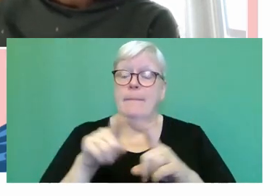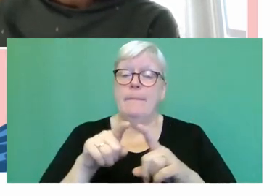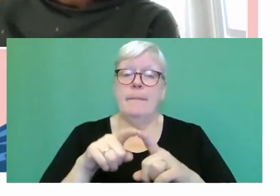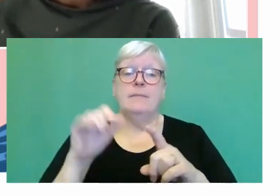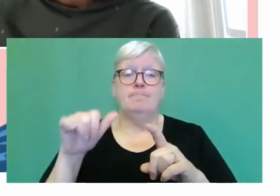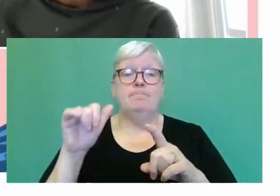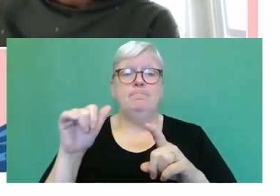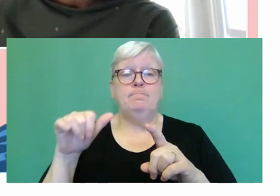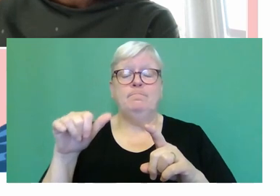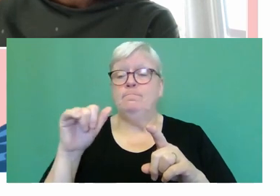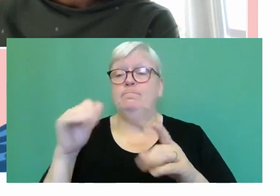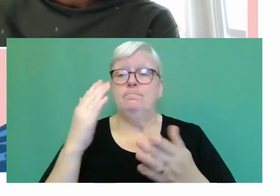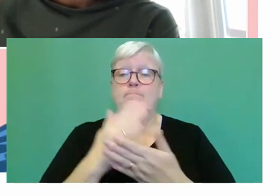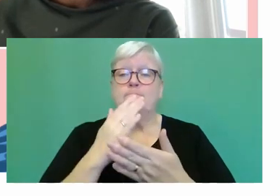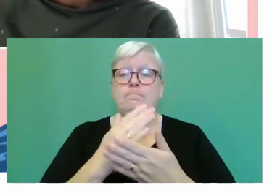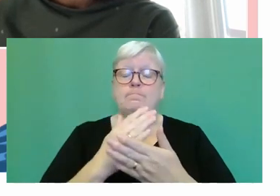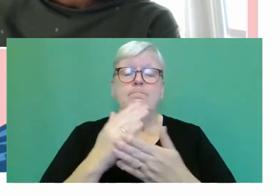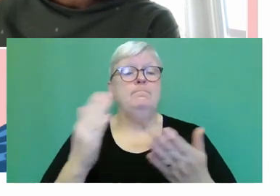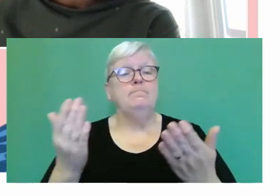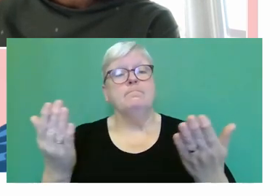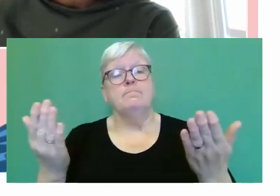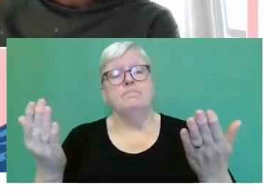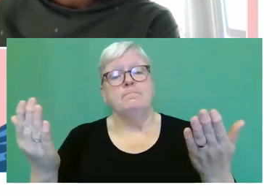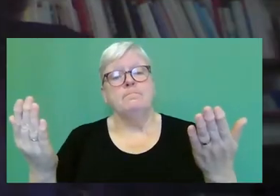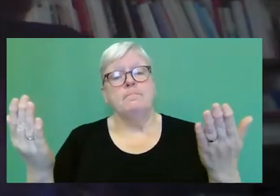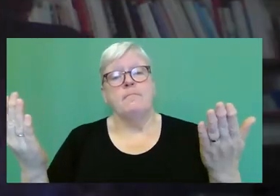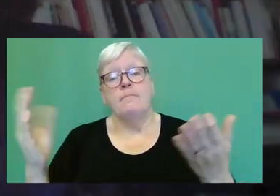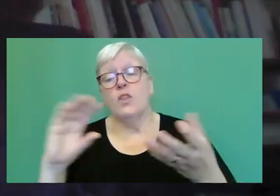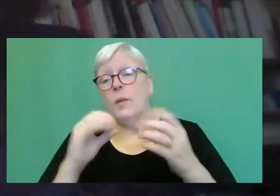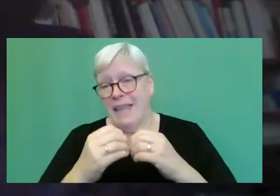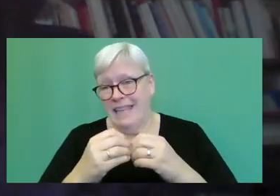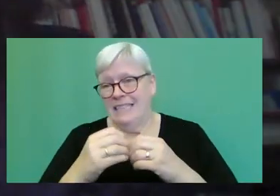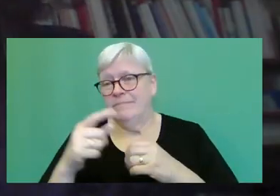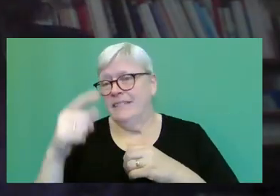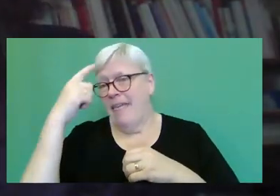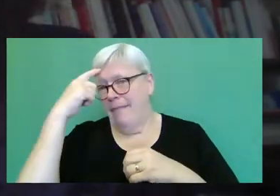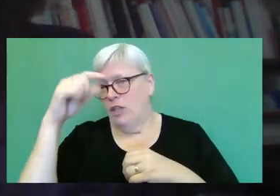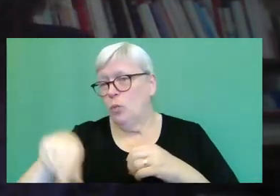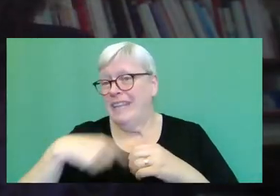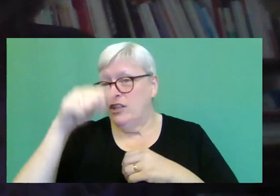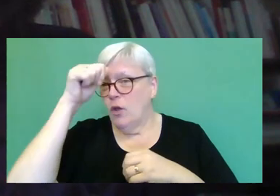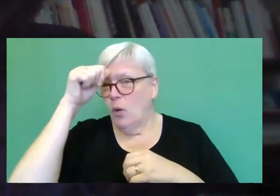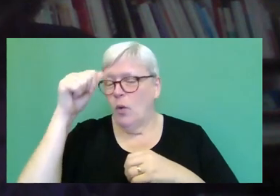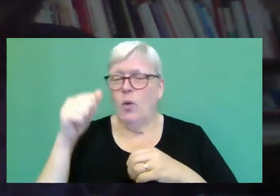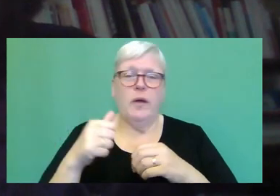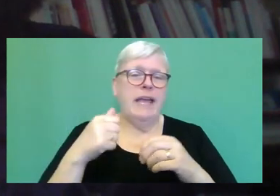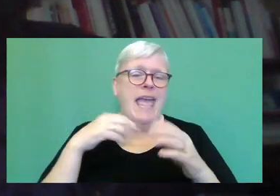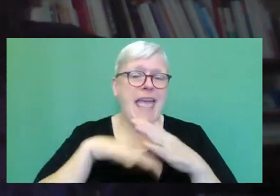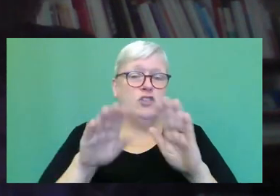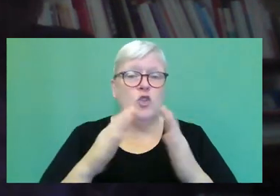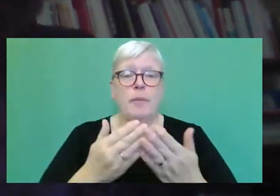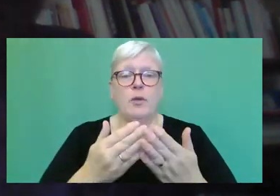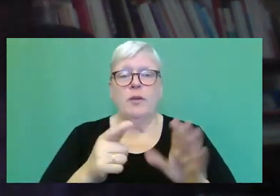Yeah, absolutely. Yeah. And the thing about making assumptions, yes, there's that passage somewhere in the, in the novel where Yasmin